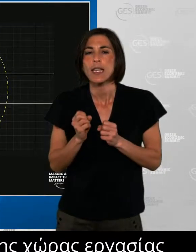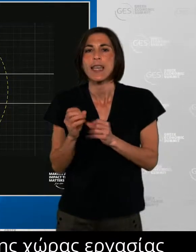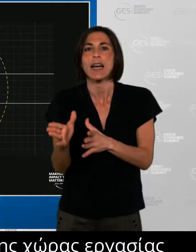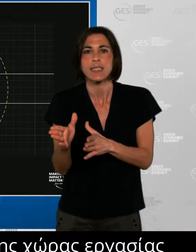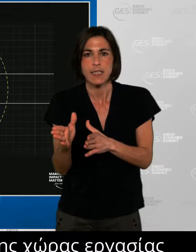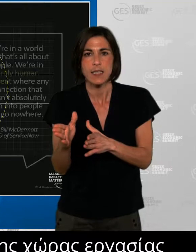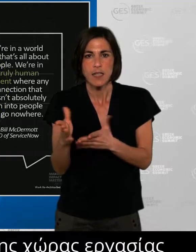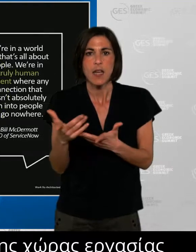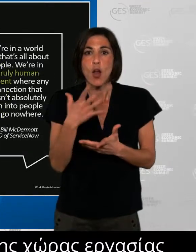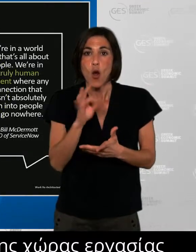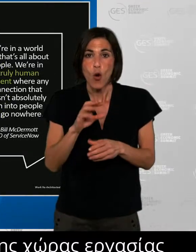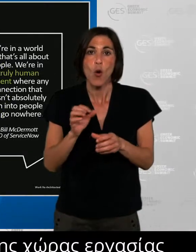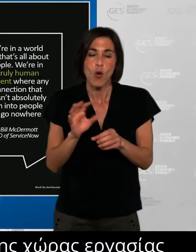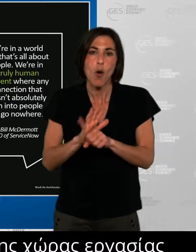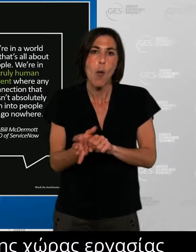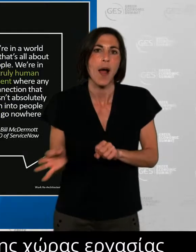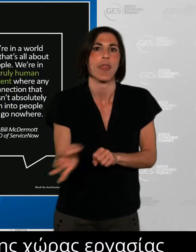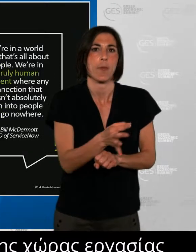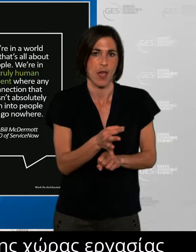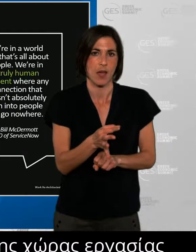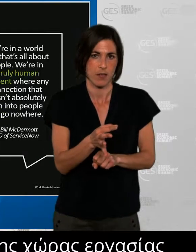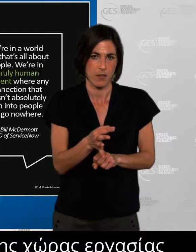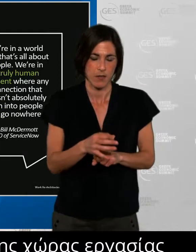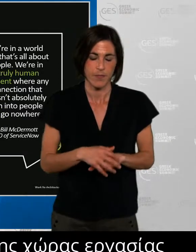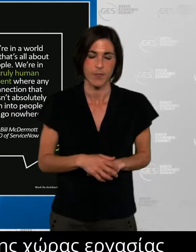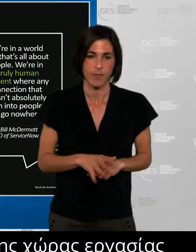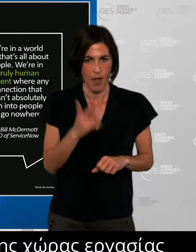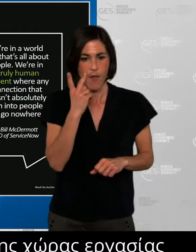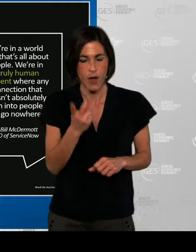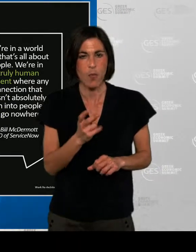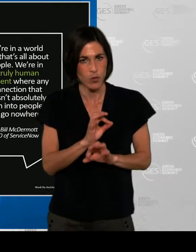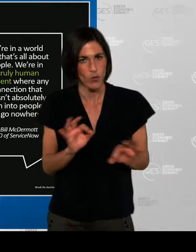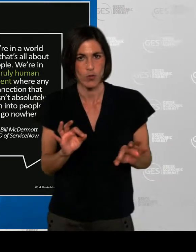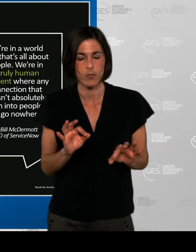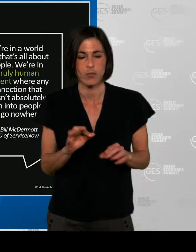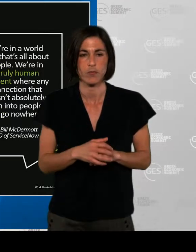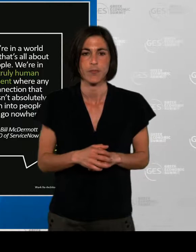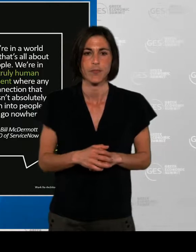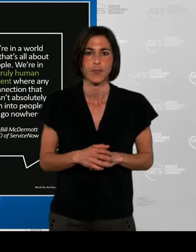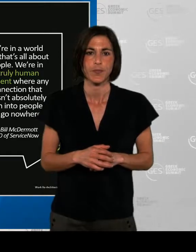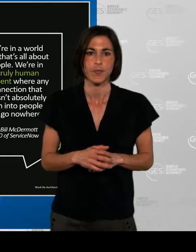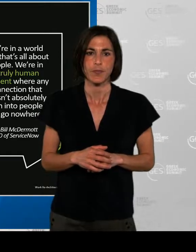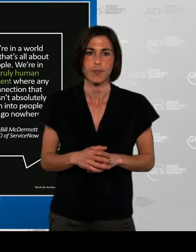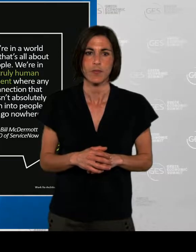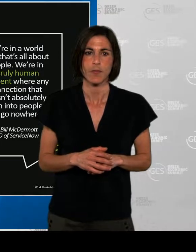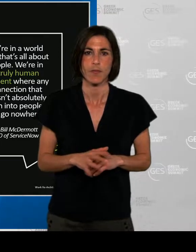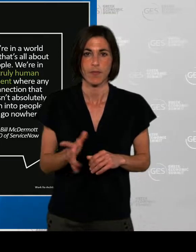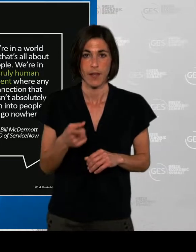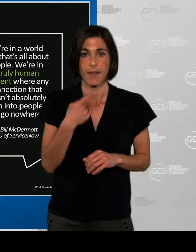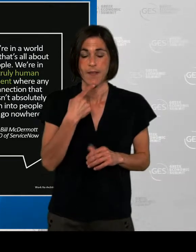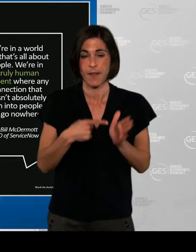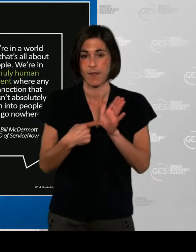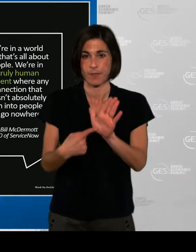from this slide, there are these, you know, the CEOs of major